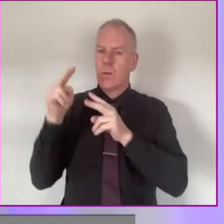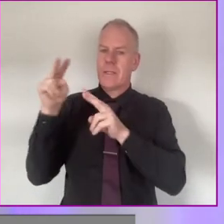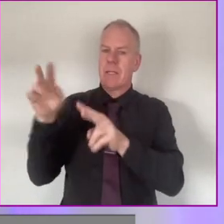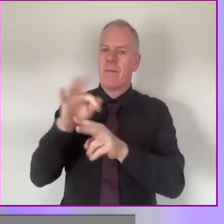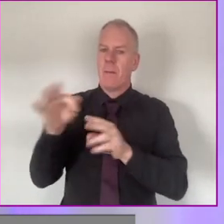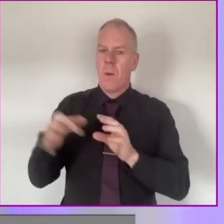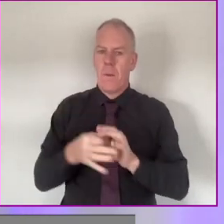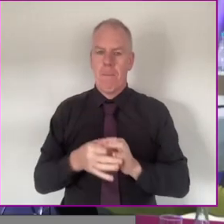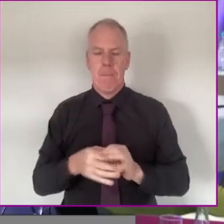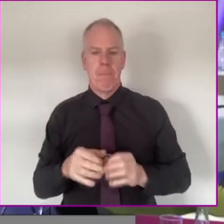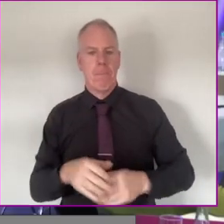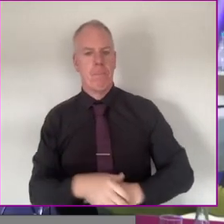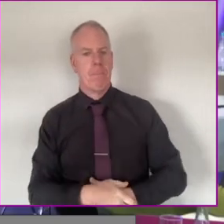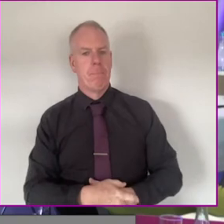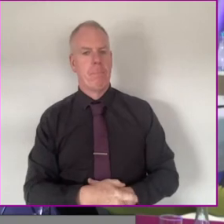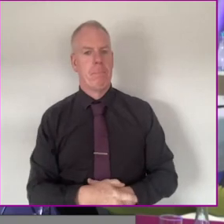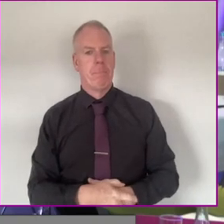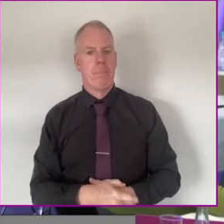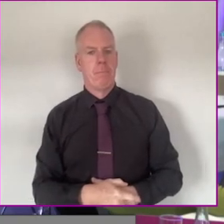on what you see at home.